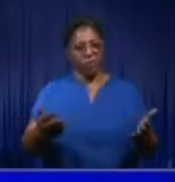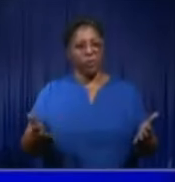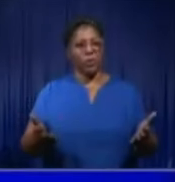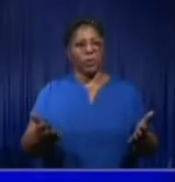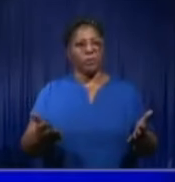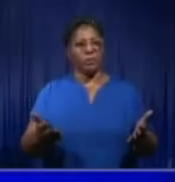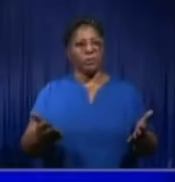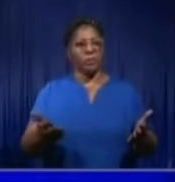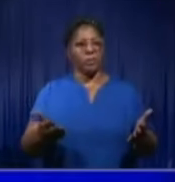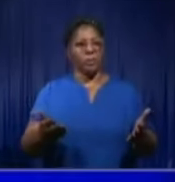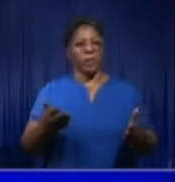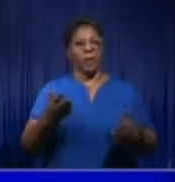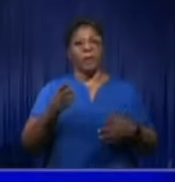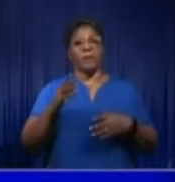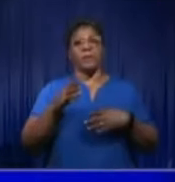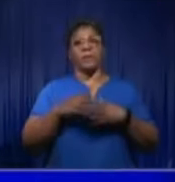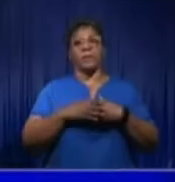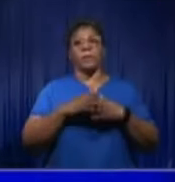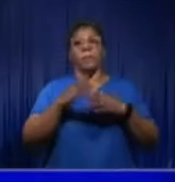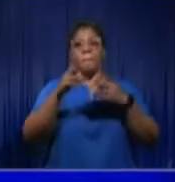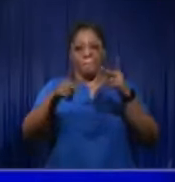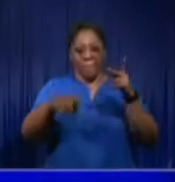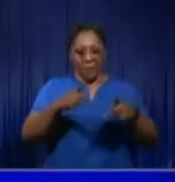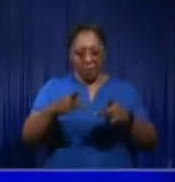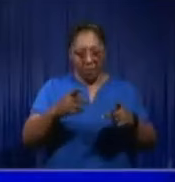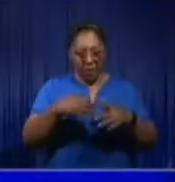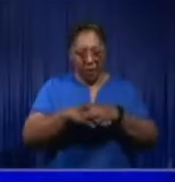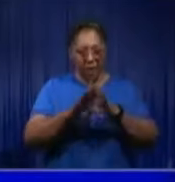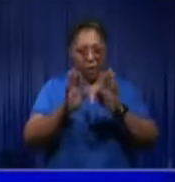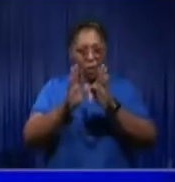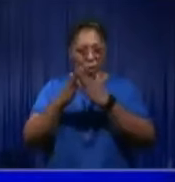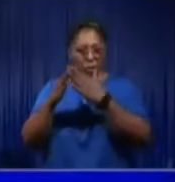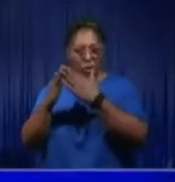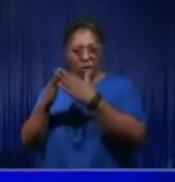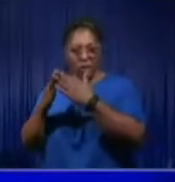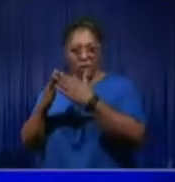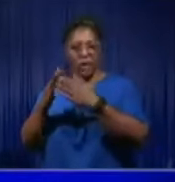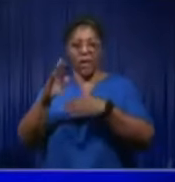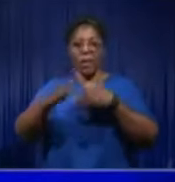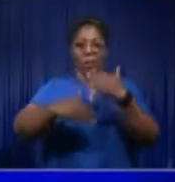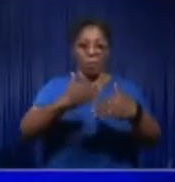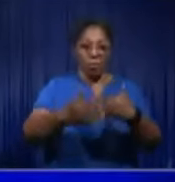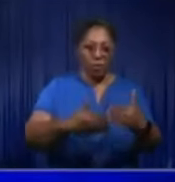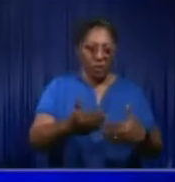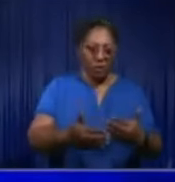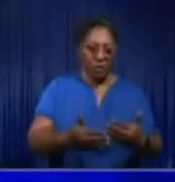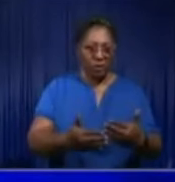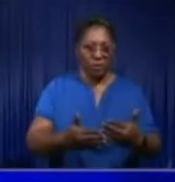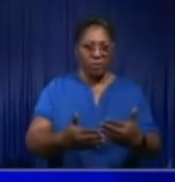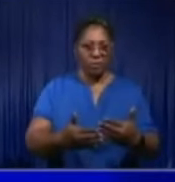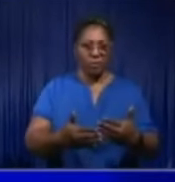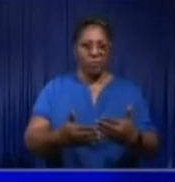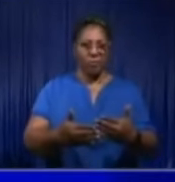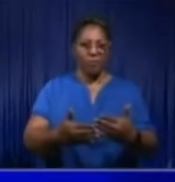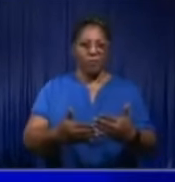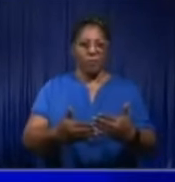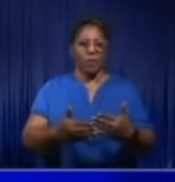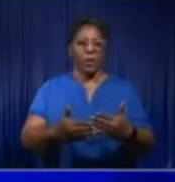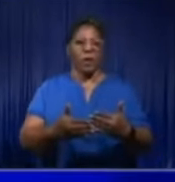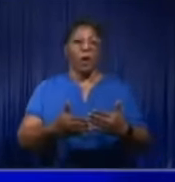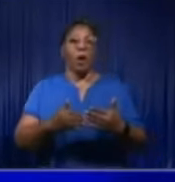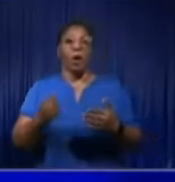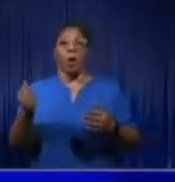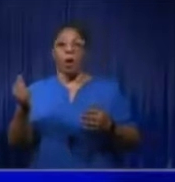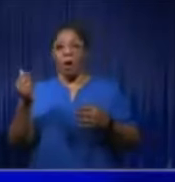community, from the process. The three laws you spoke about entrenched in the local government